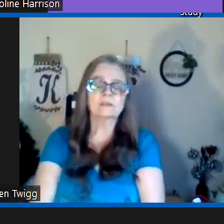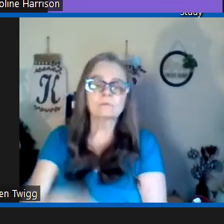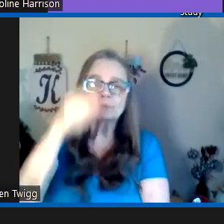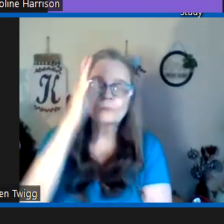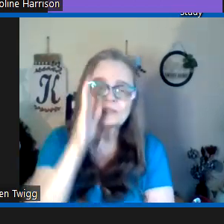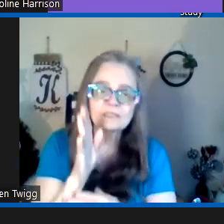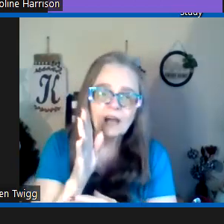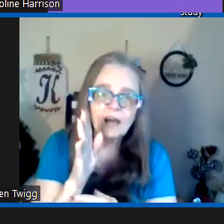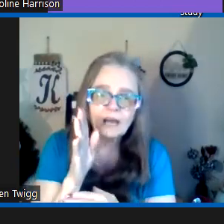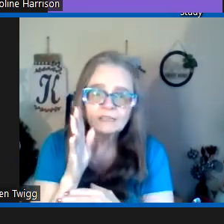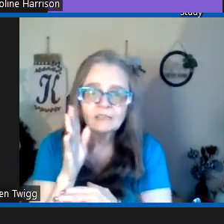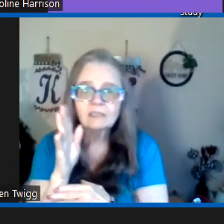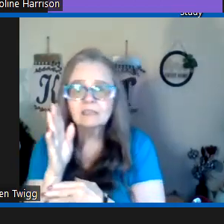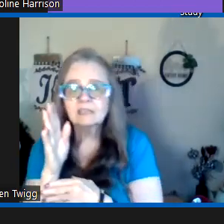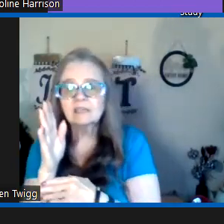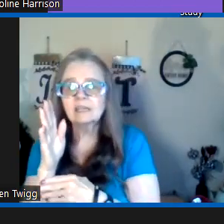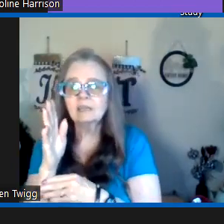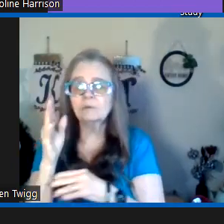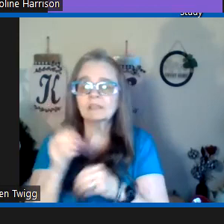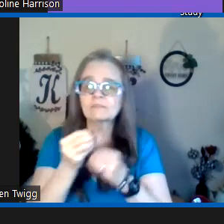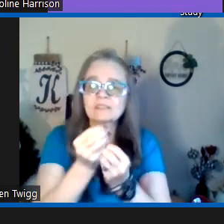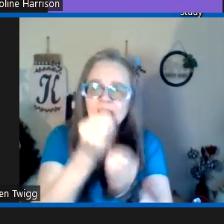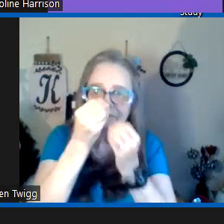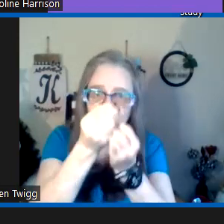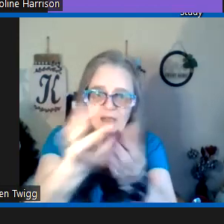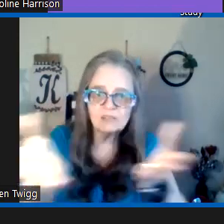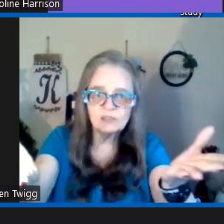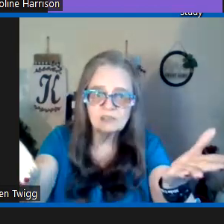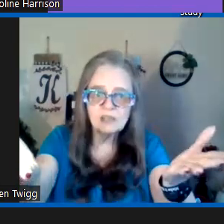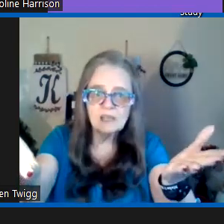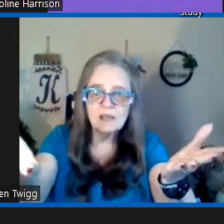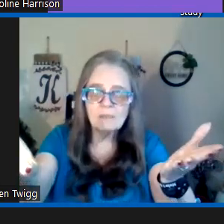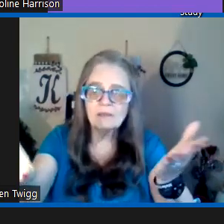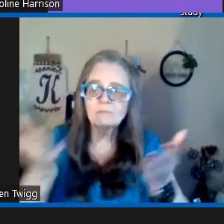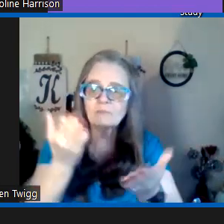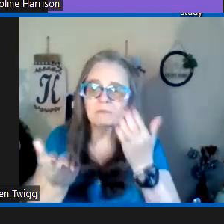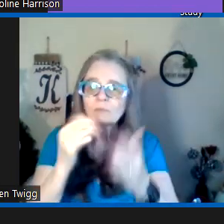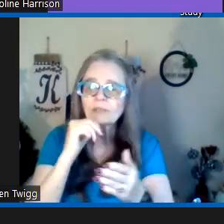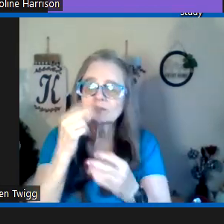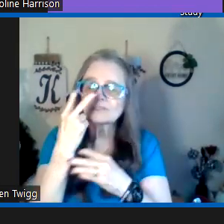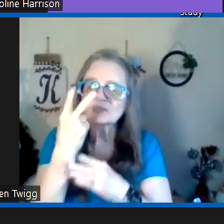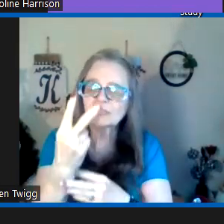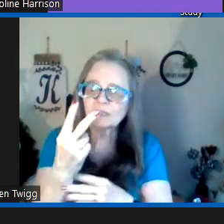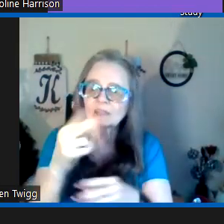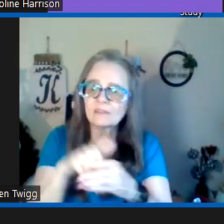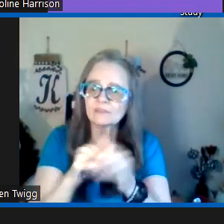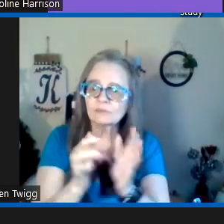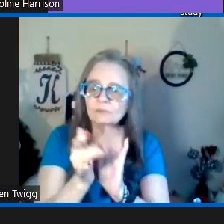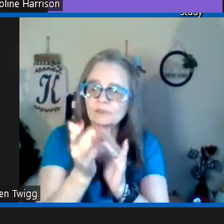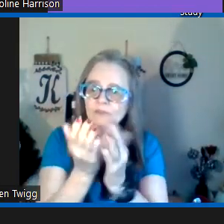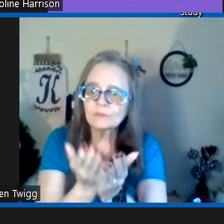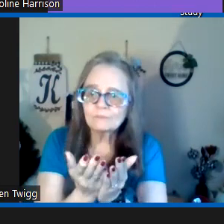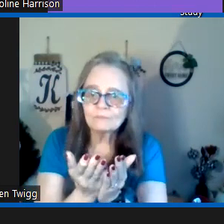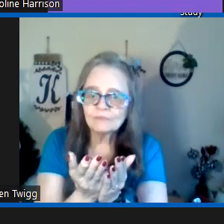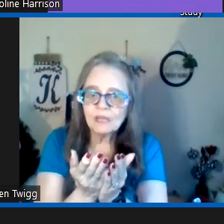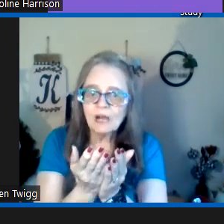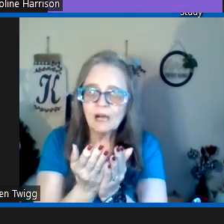so when it's god he will give us information that maybe we don't see it in the scripture